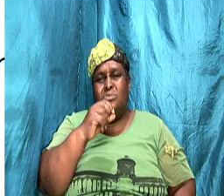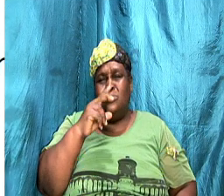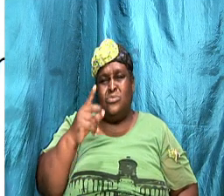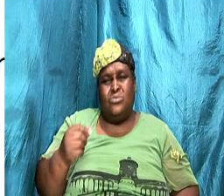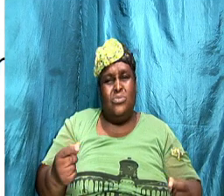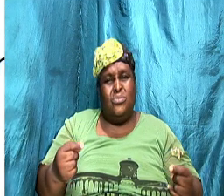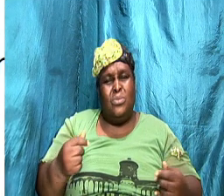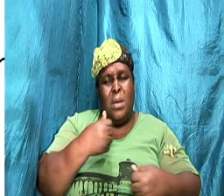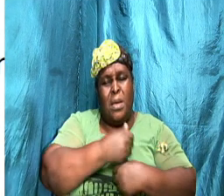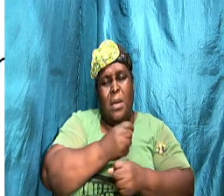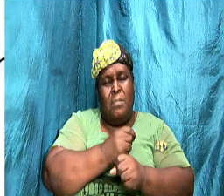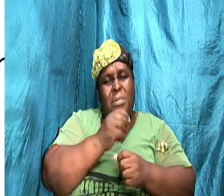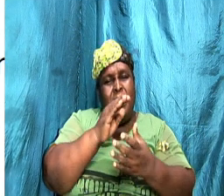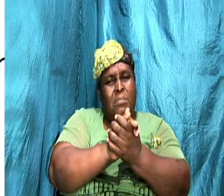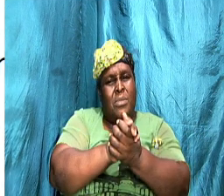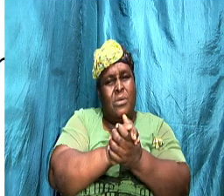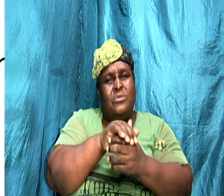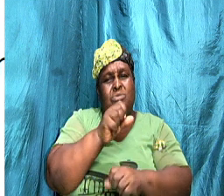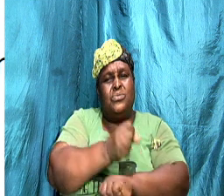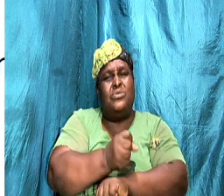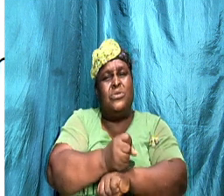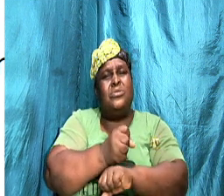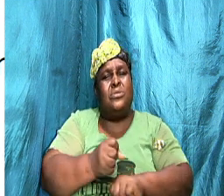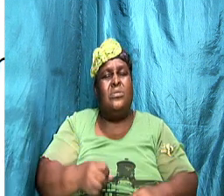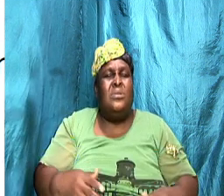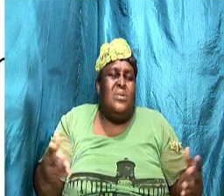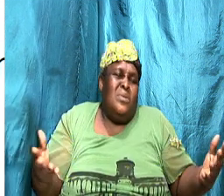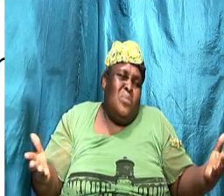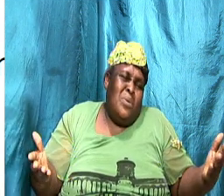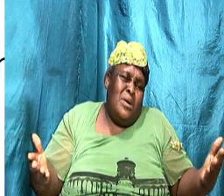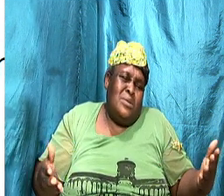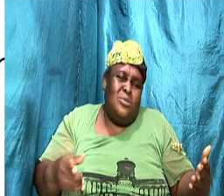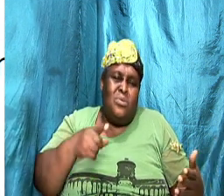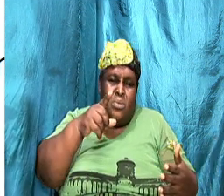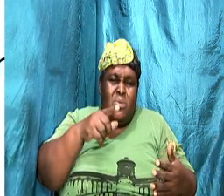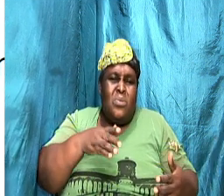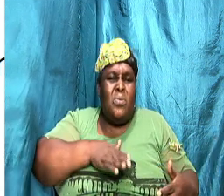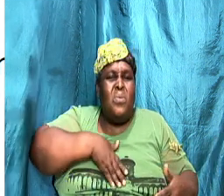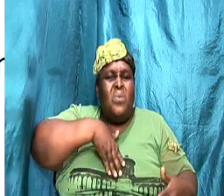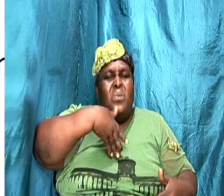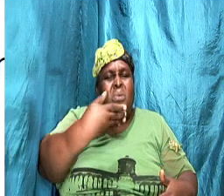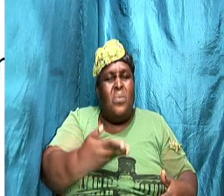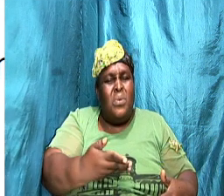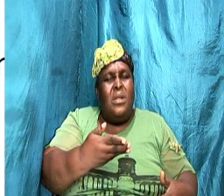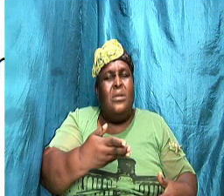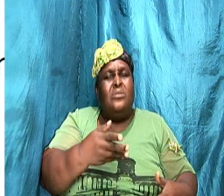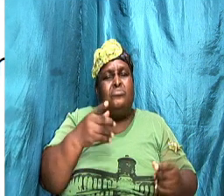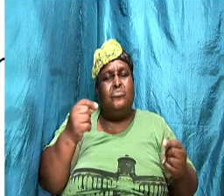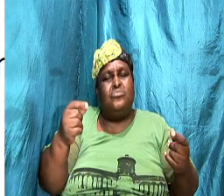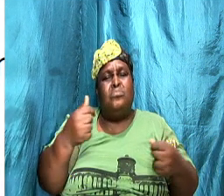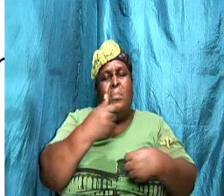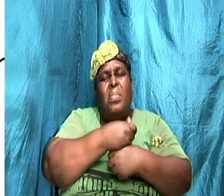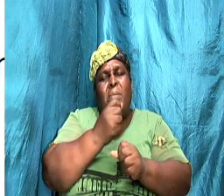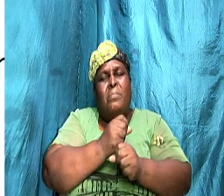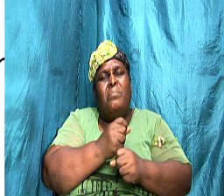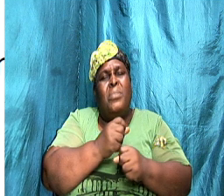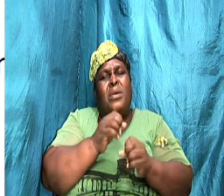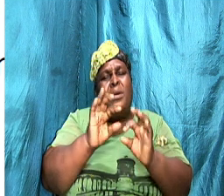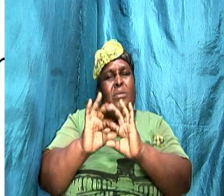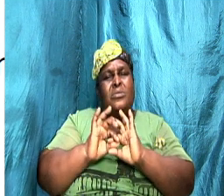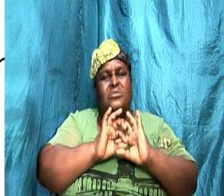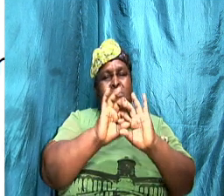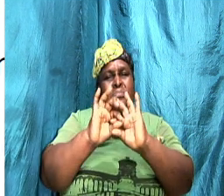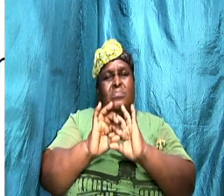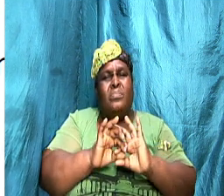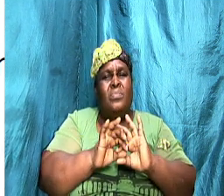to make your marriage work what is it that you're willing to do to make your relationship work it takes two